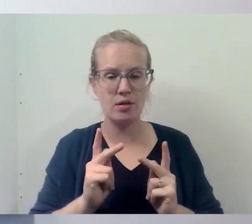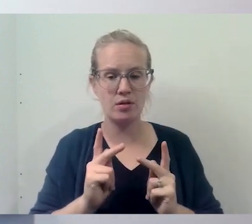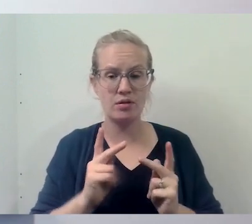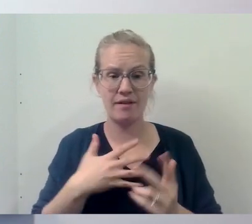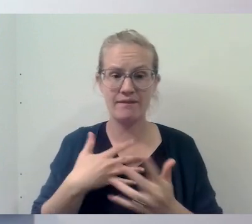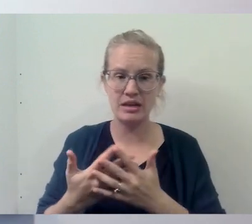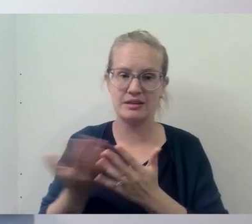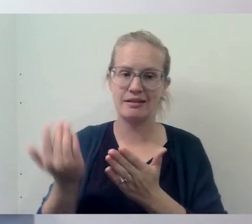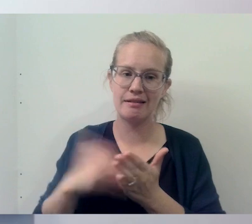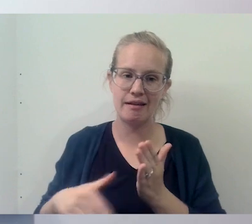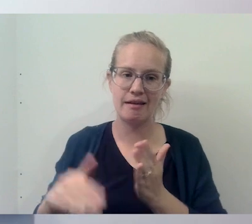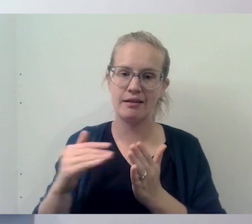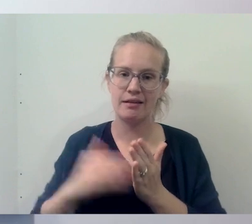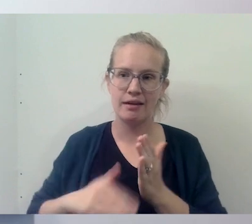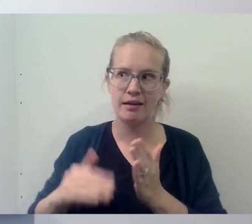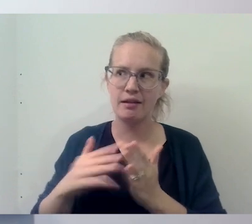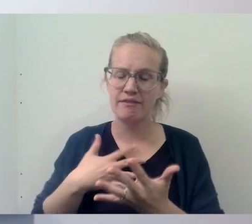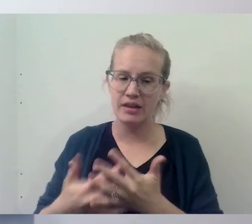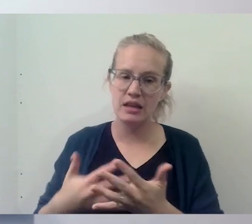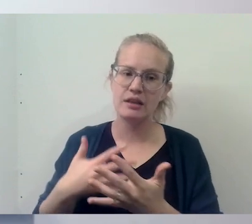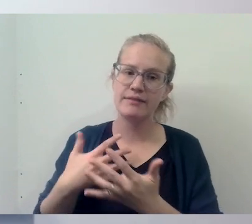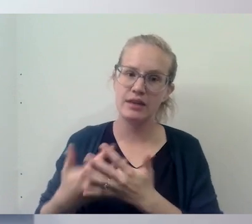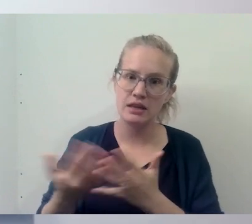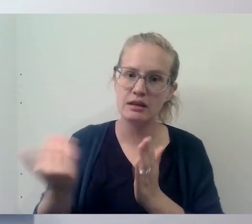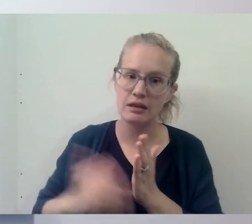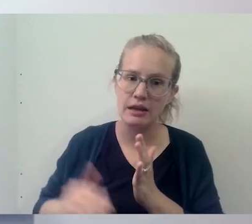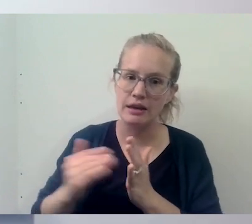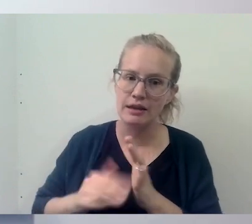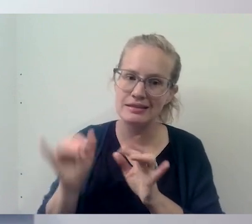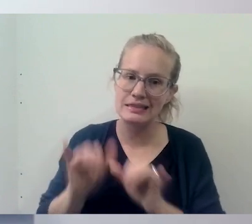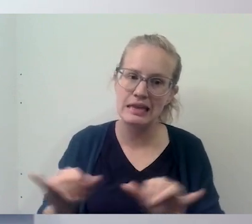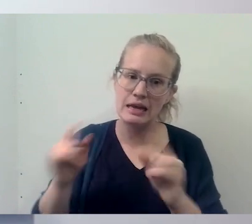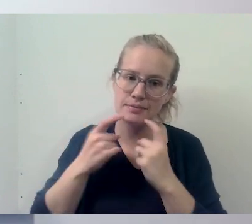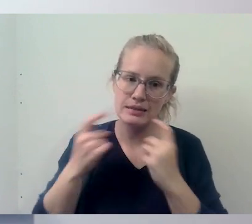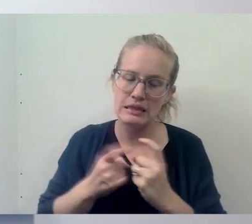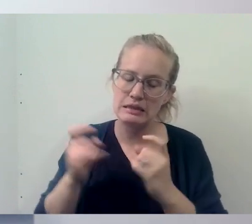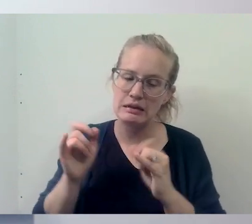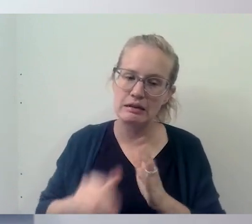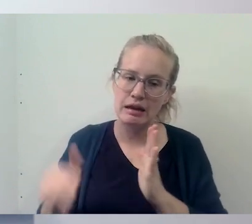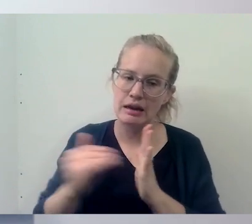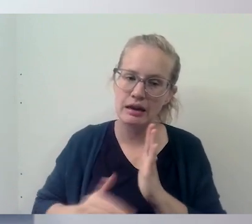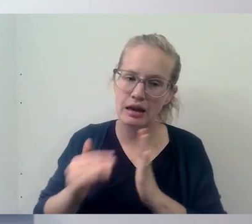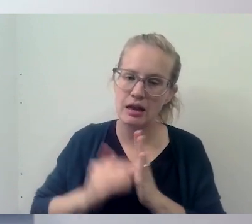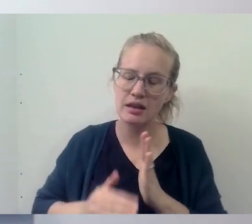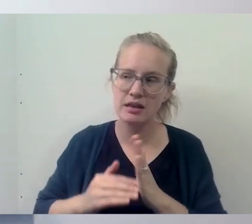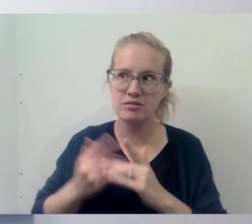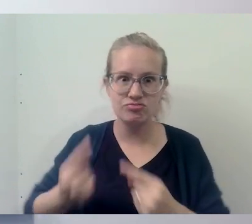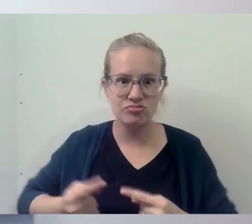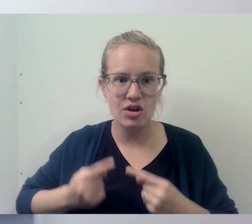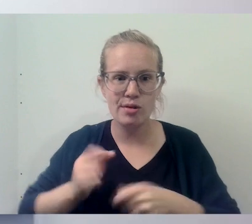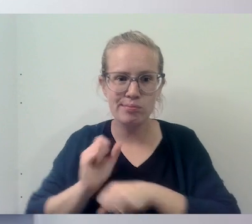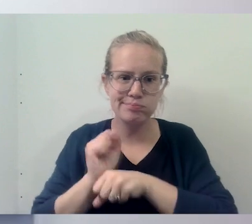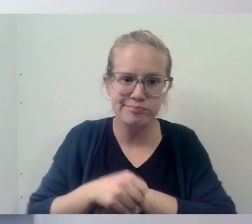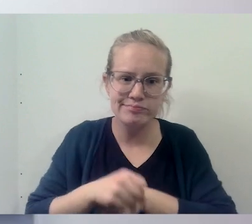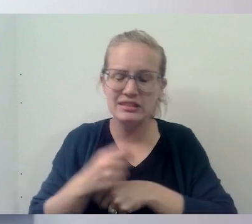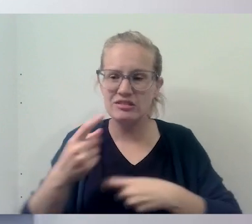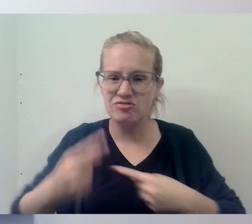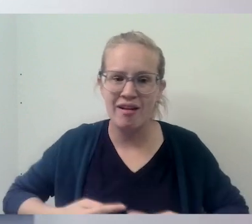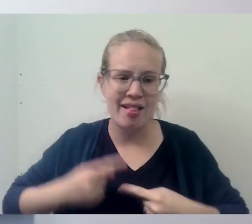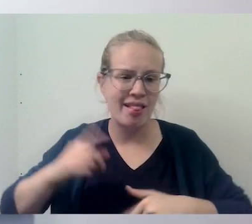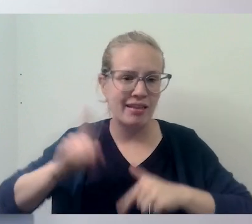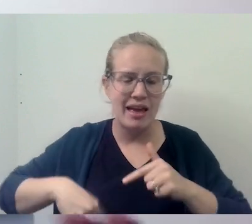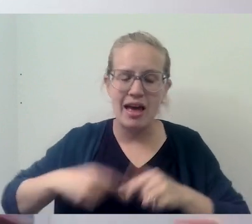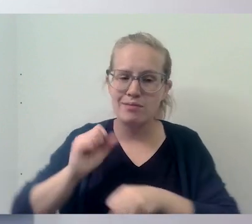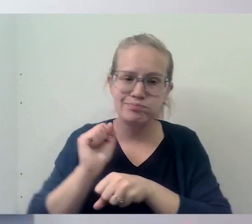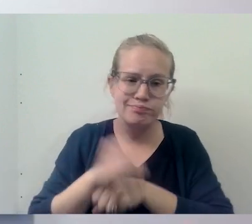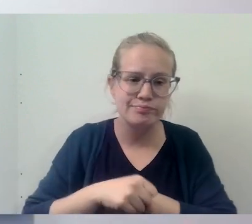confess over and over again. And it's like, they're having so much difficulty getting over that. So, uh,